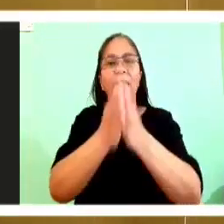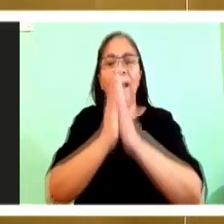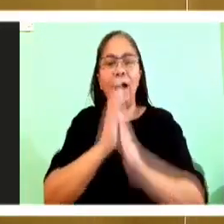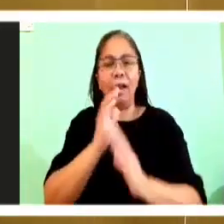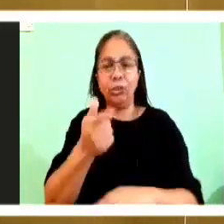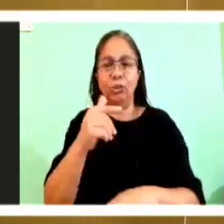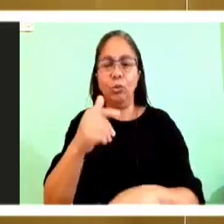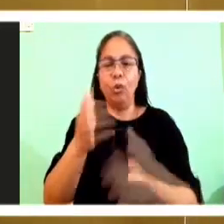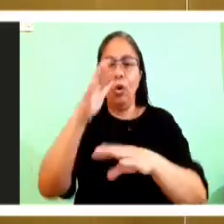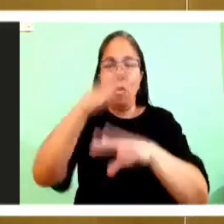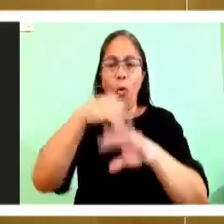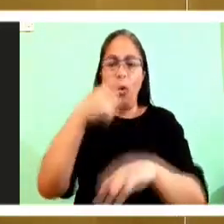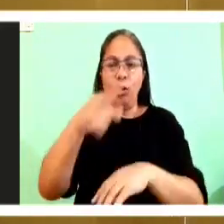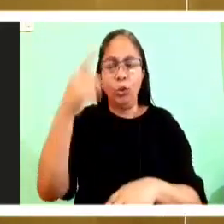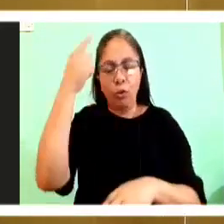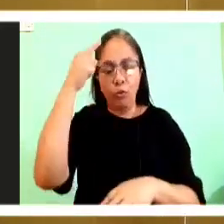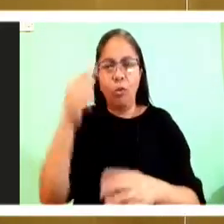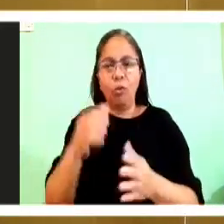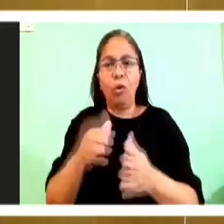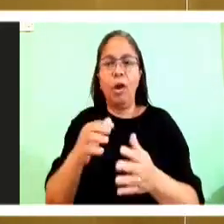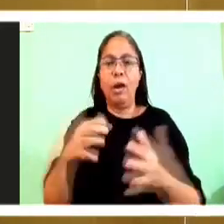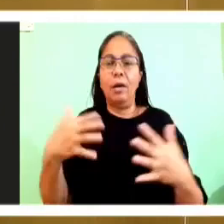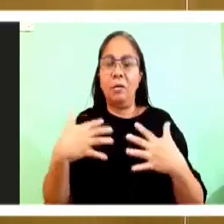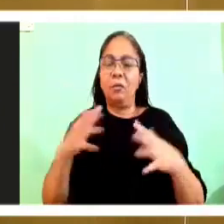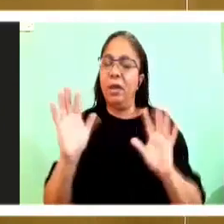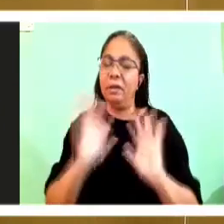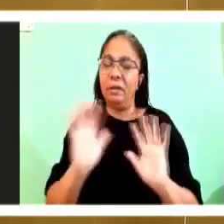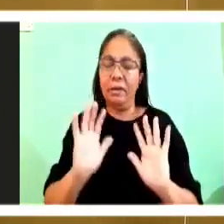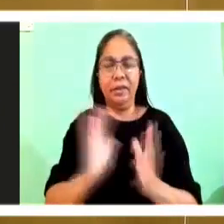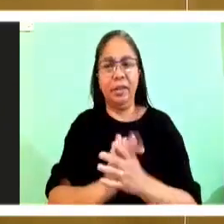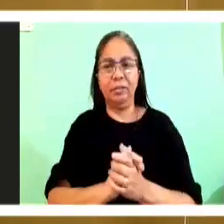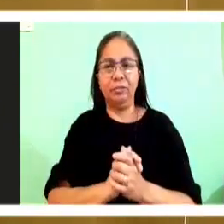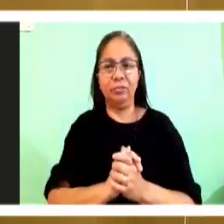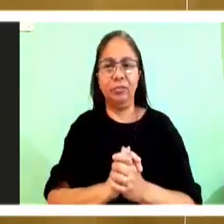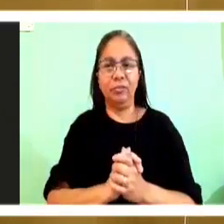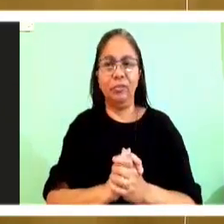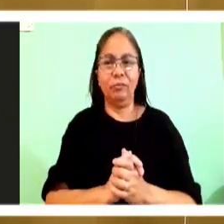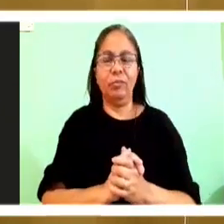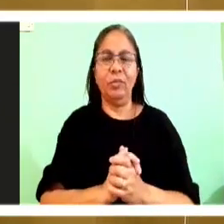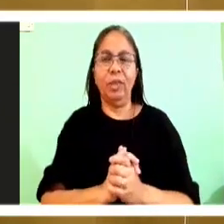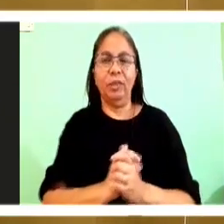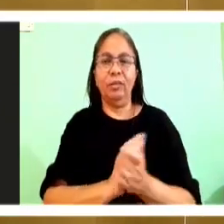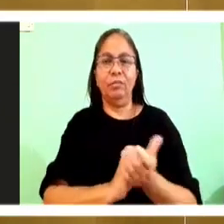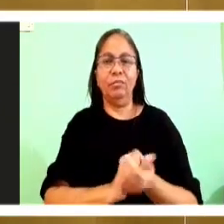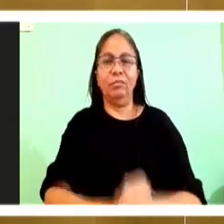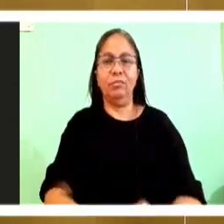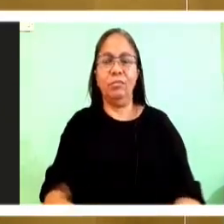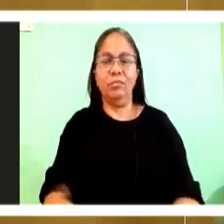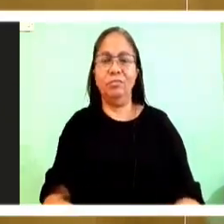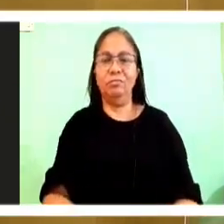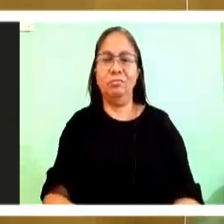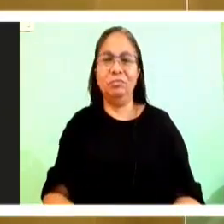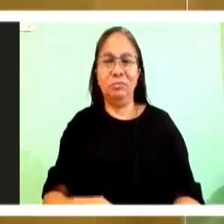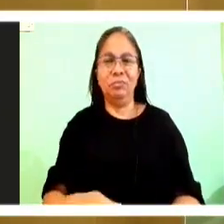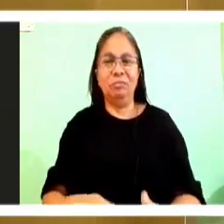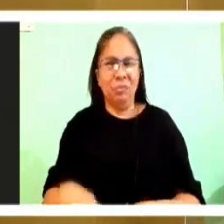afraid. At least we could agree that my powers of discernment at 16 were very bad.